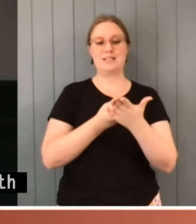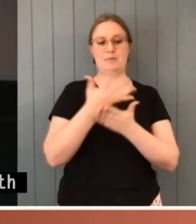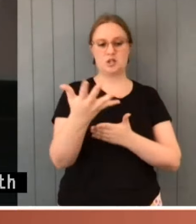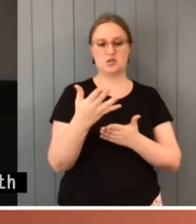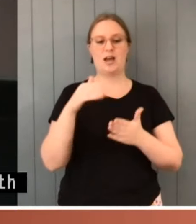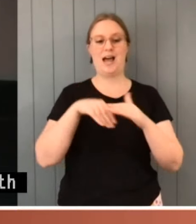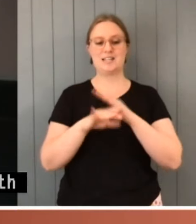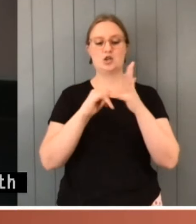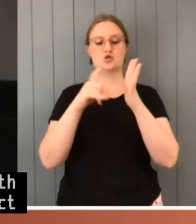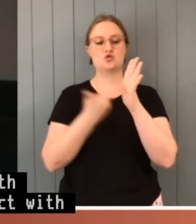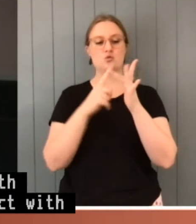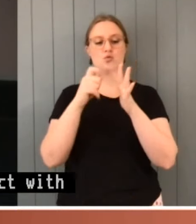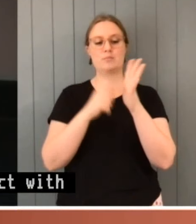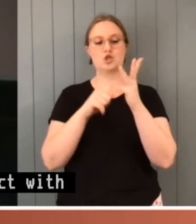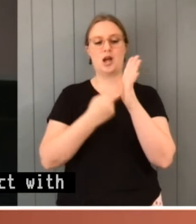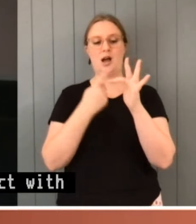schools in Queensland.